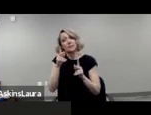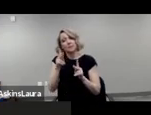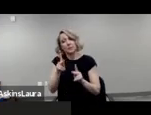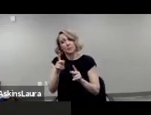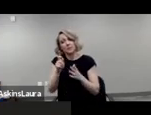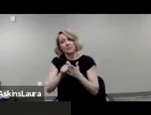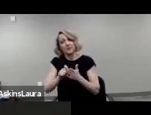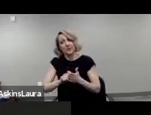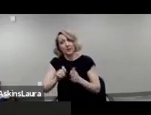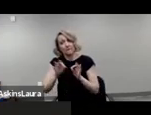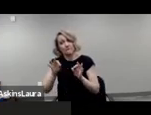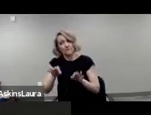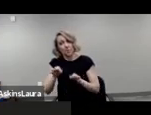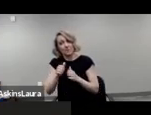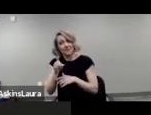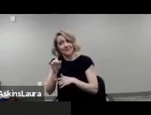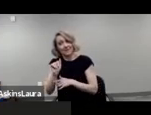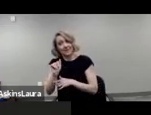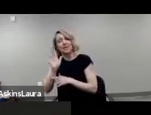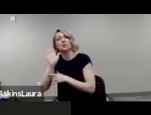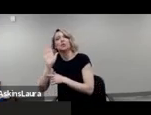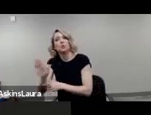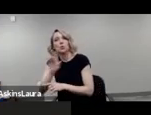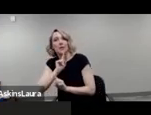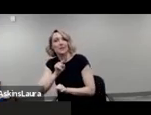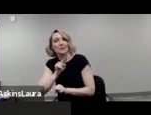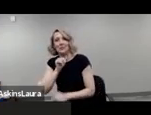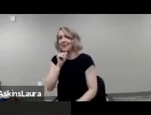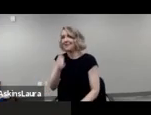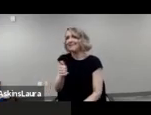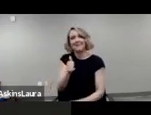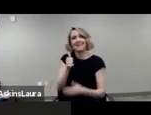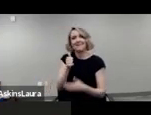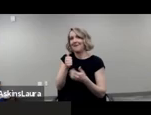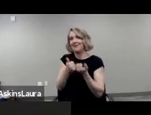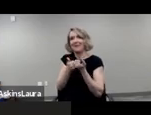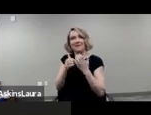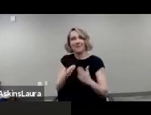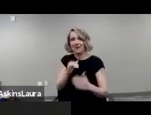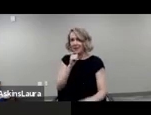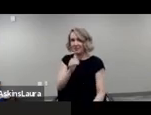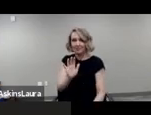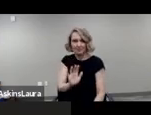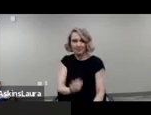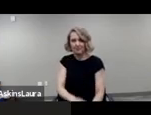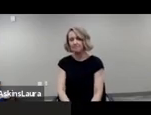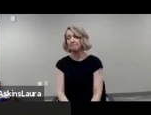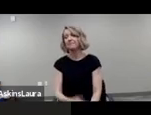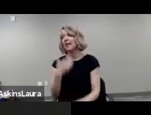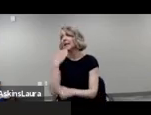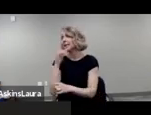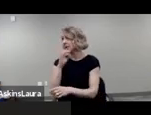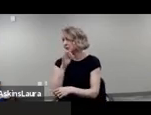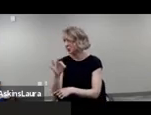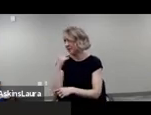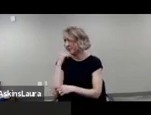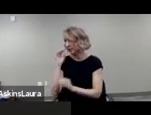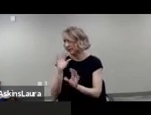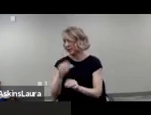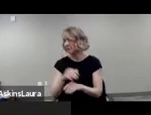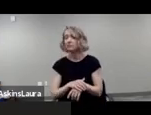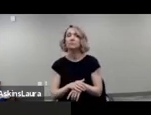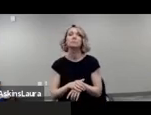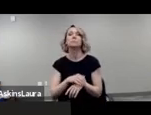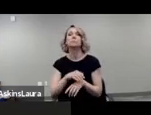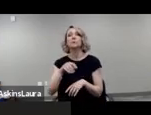out and it's important that that person understand that thank you for that jeff and so the my understanding